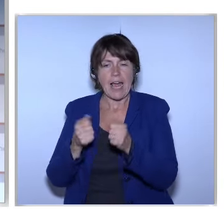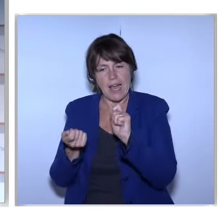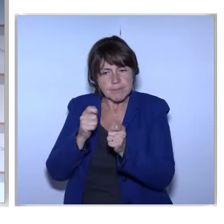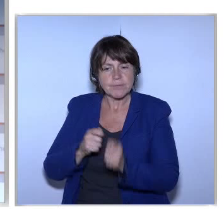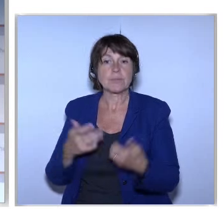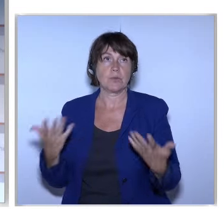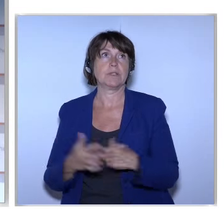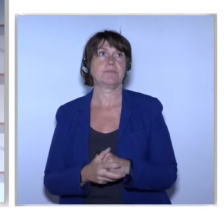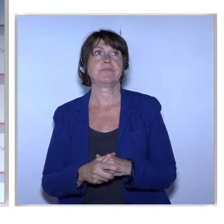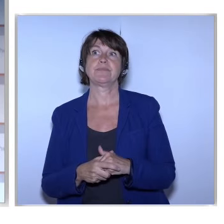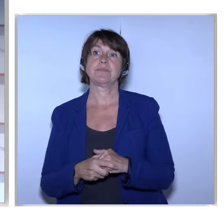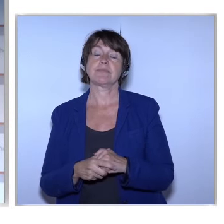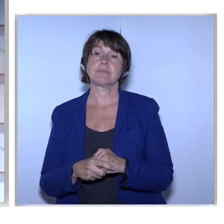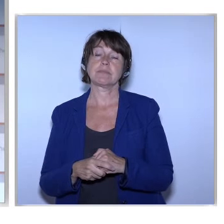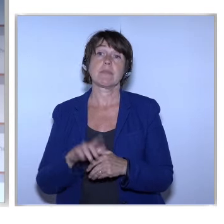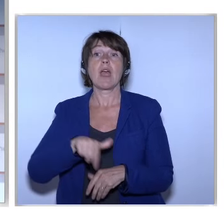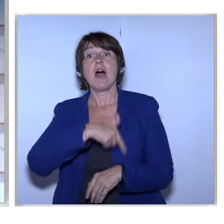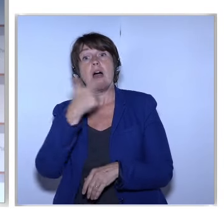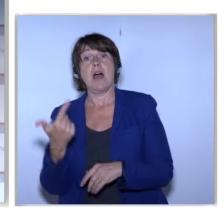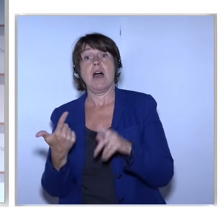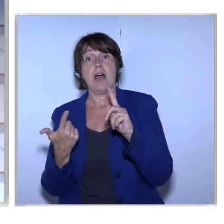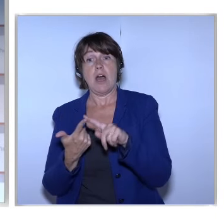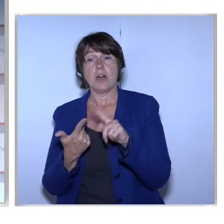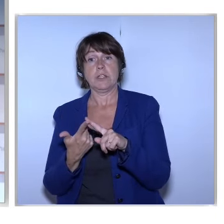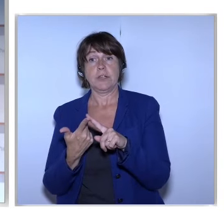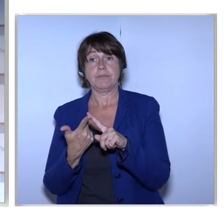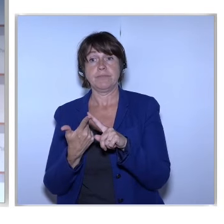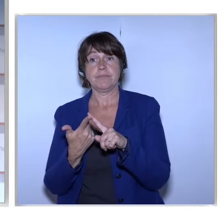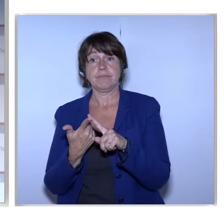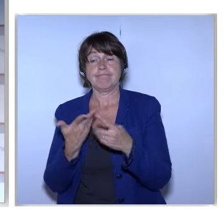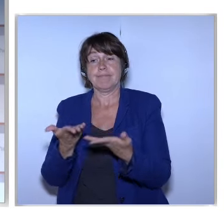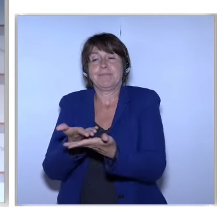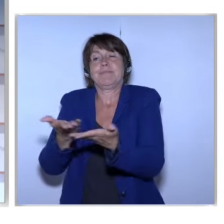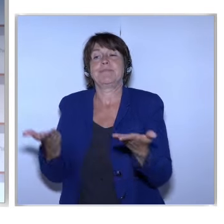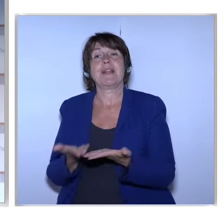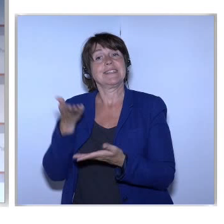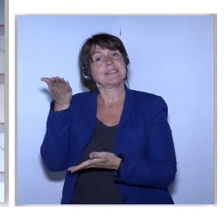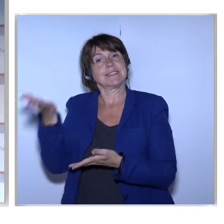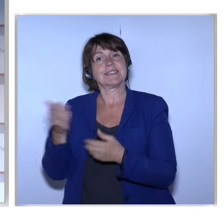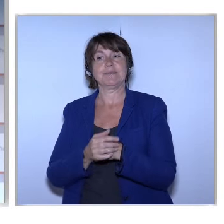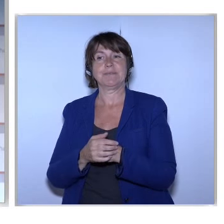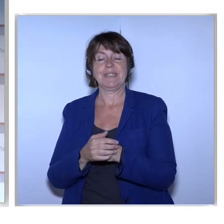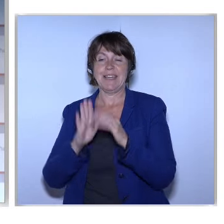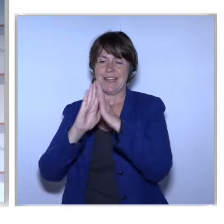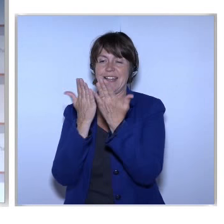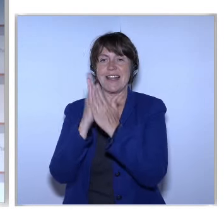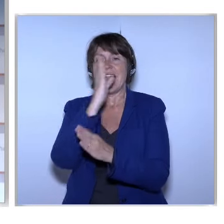Now Another Action Concerns A Place Like This My Favorite Place Libraries